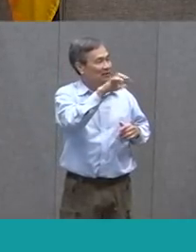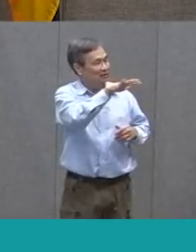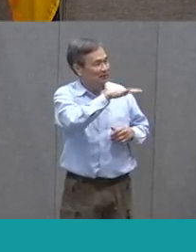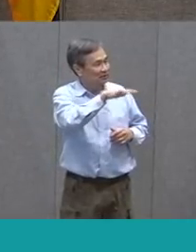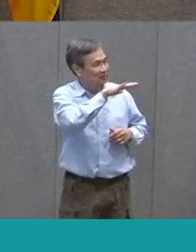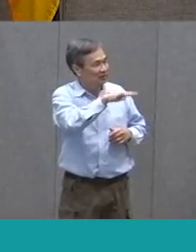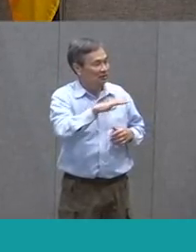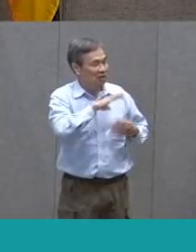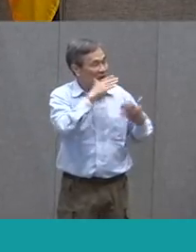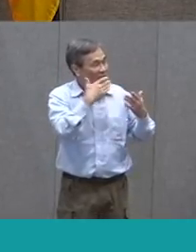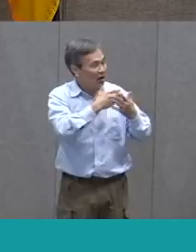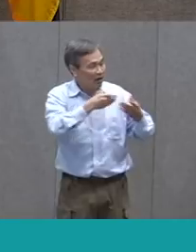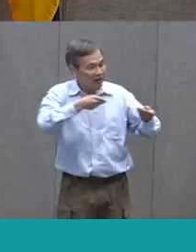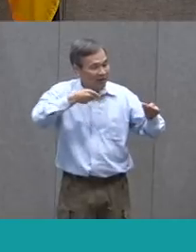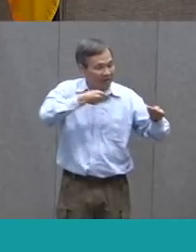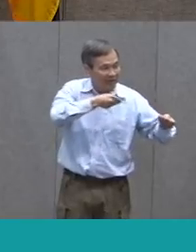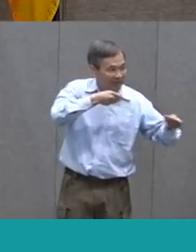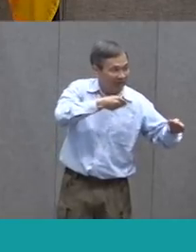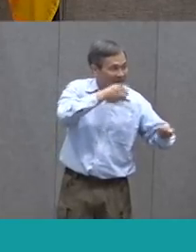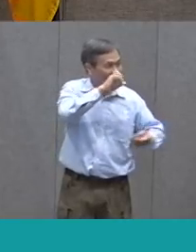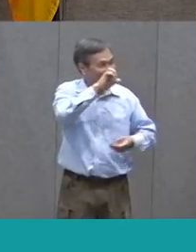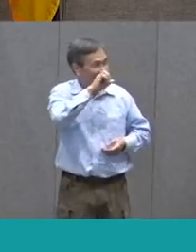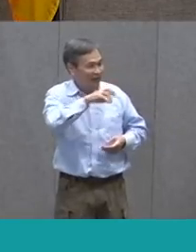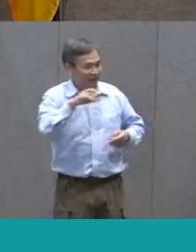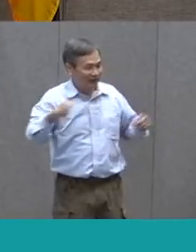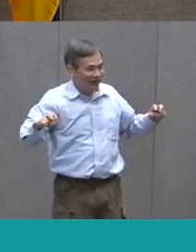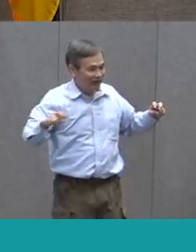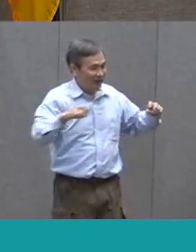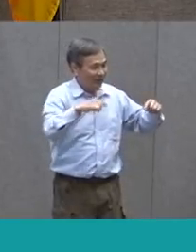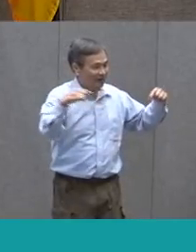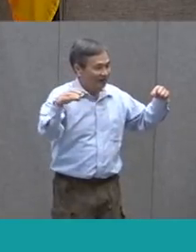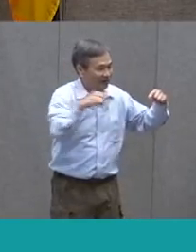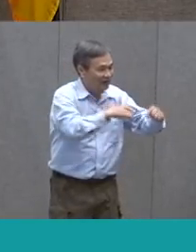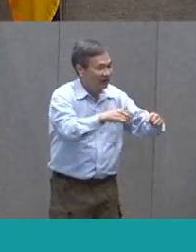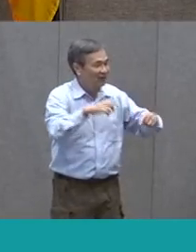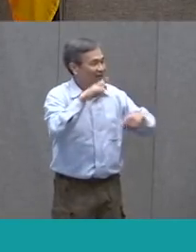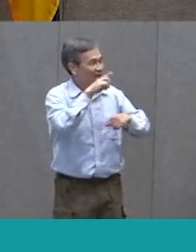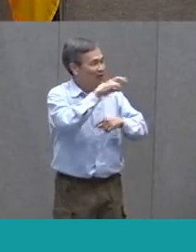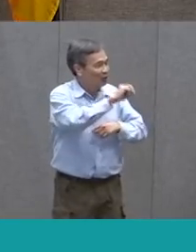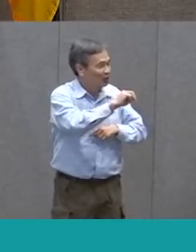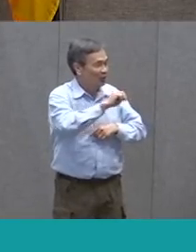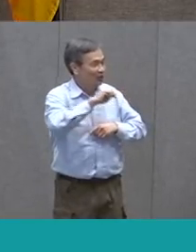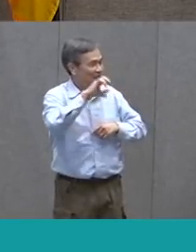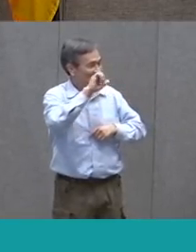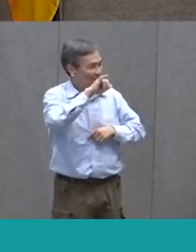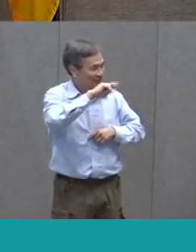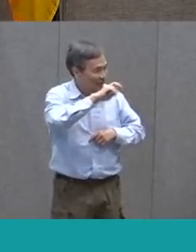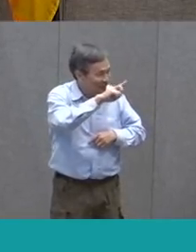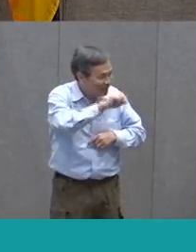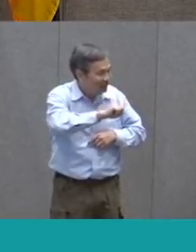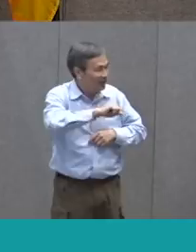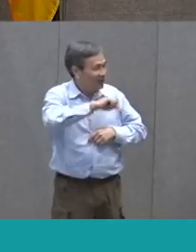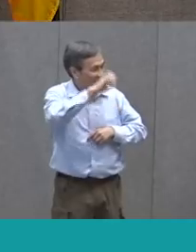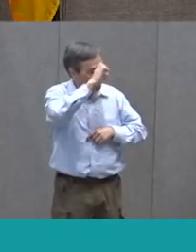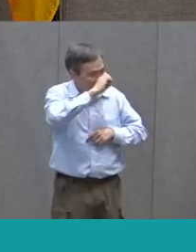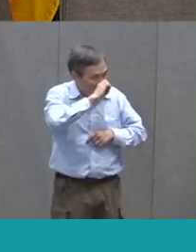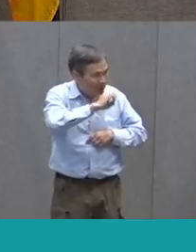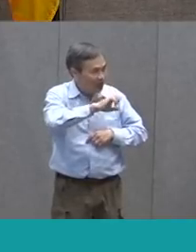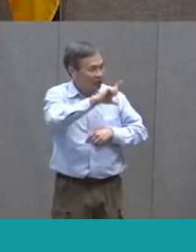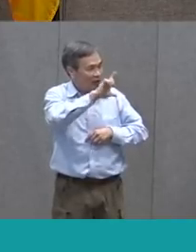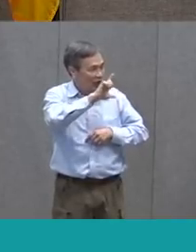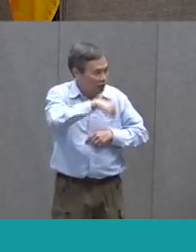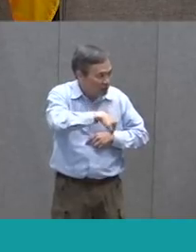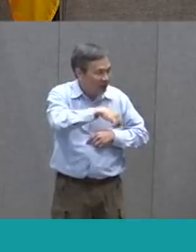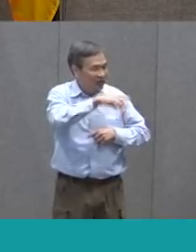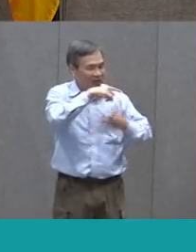All the feeders that feed into our wonderful high schools of Del Norte, Sandia, El Dorado, and La Cueva. Also have